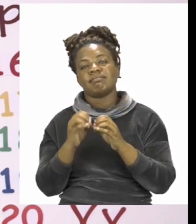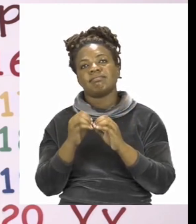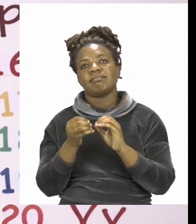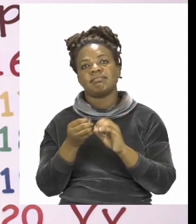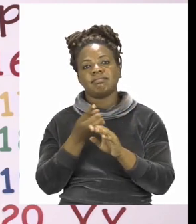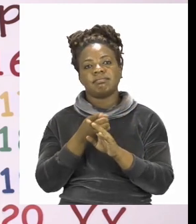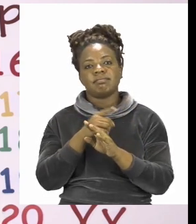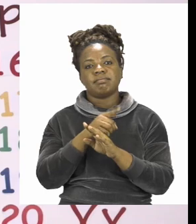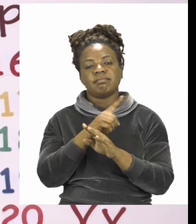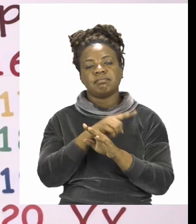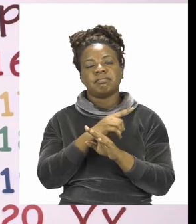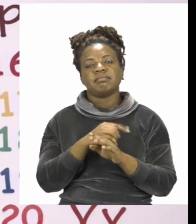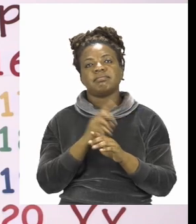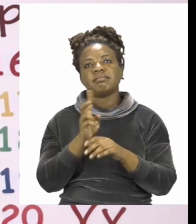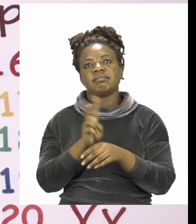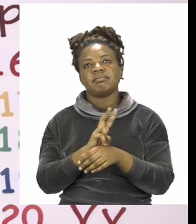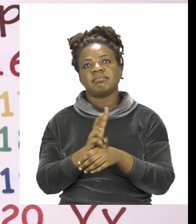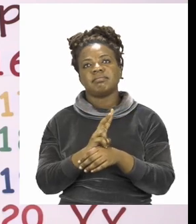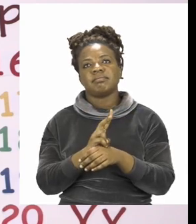after the advert break.